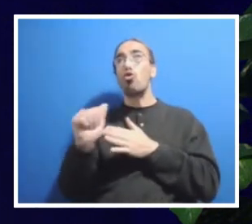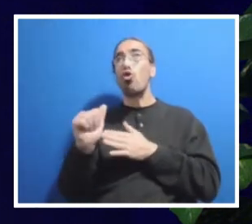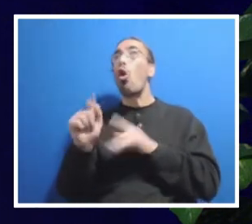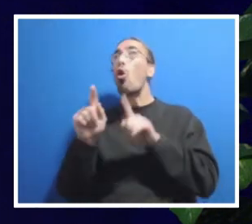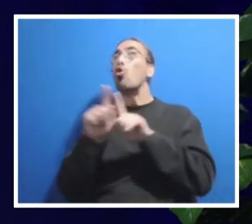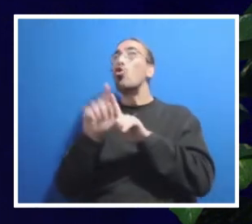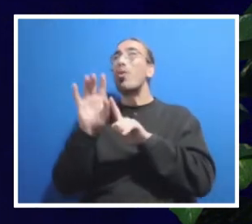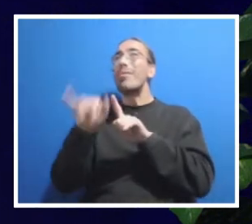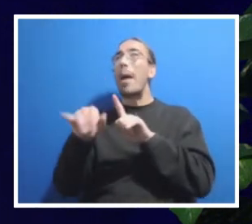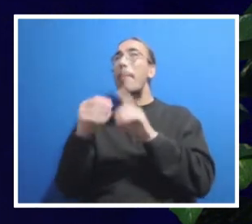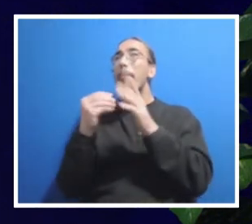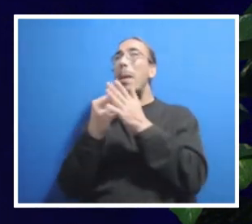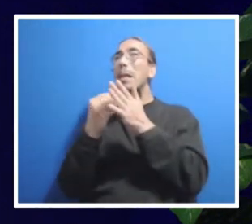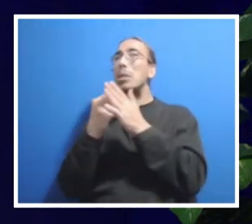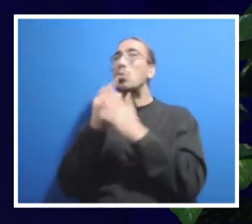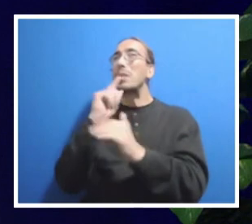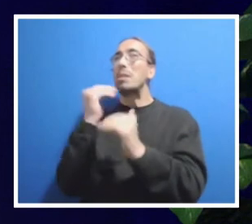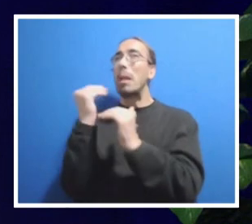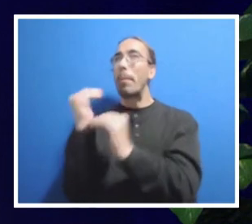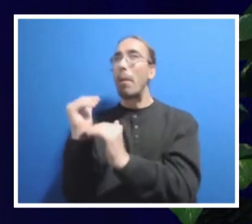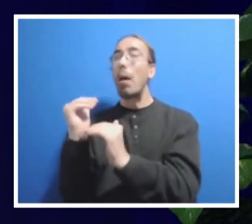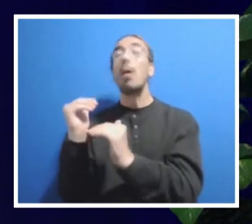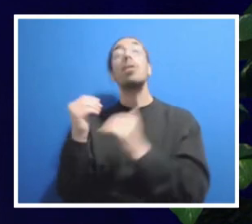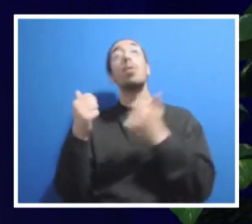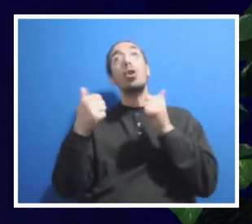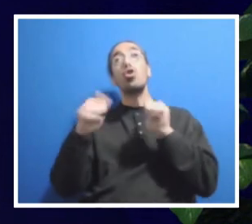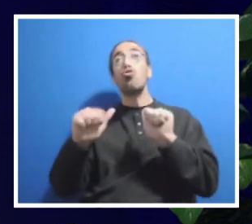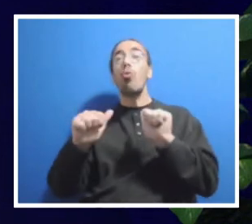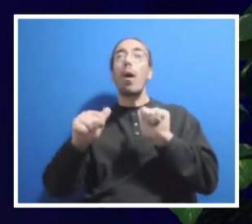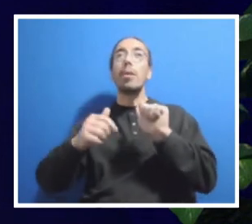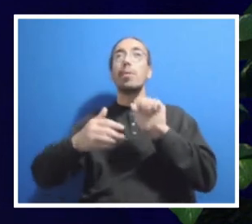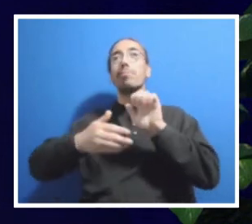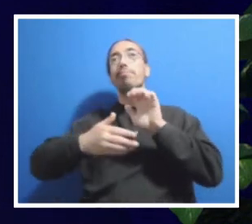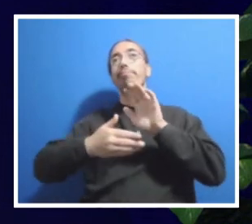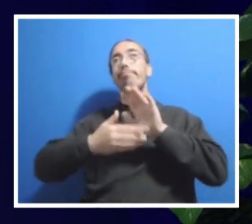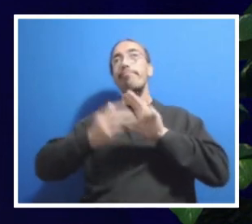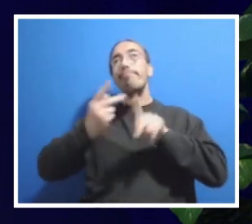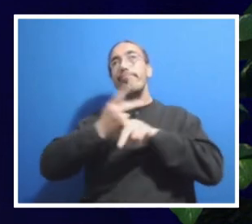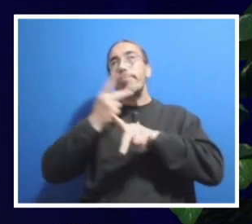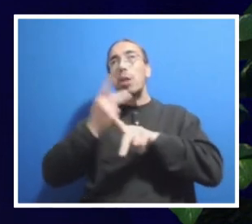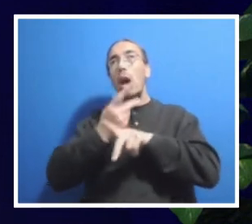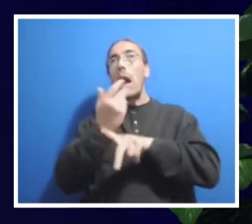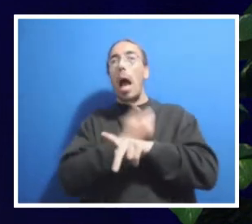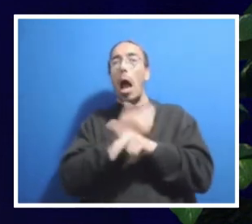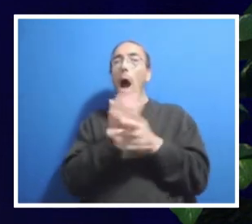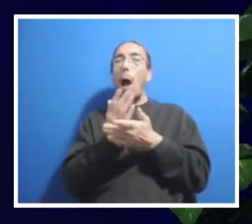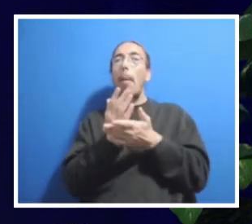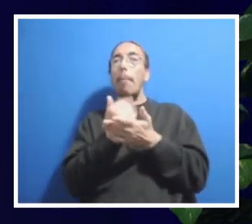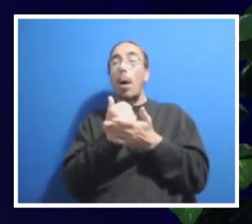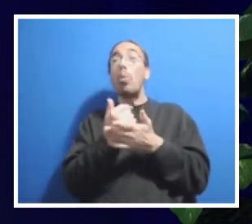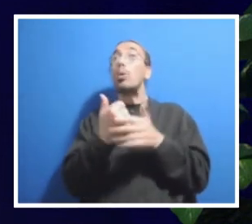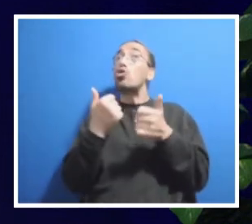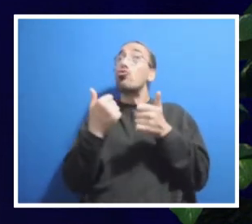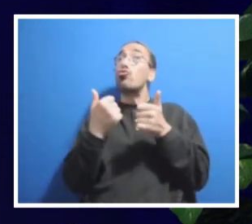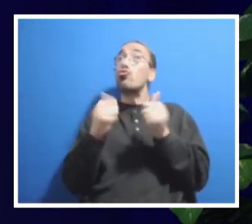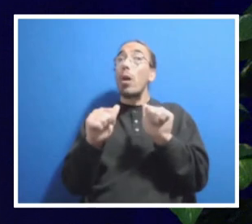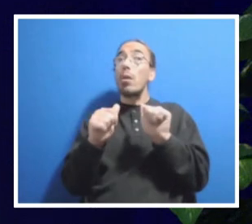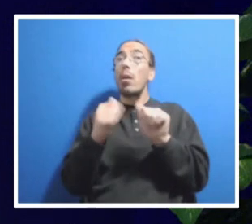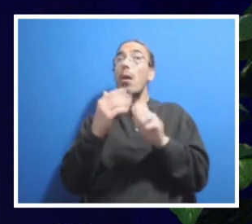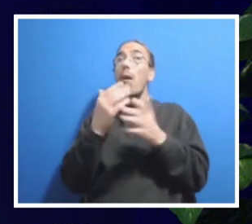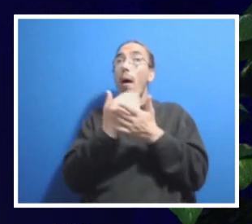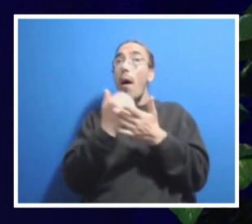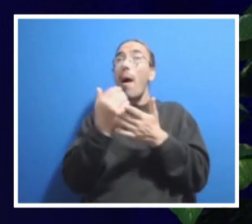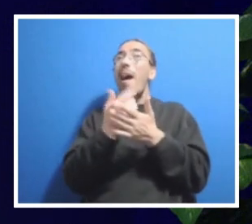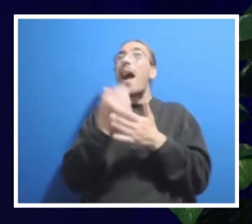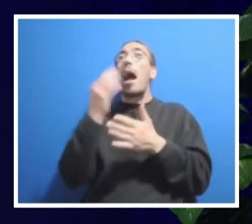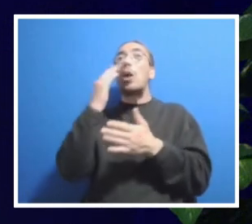really what we're trying to do is get our operating budget in order. We do continue to operate at sub-inflation rates, both